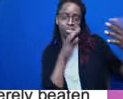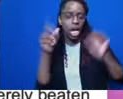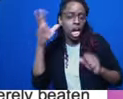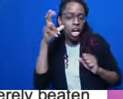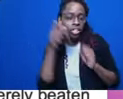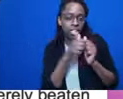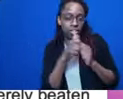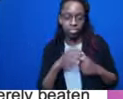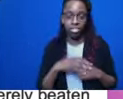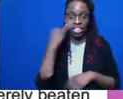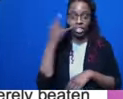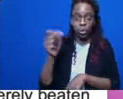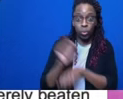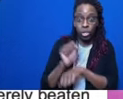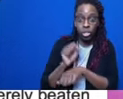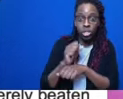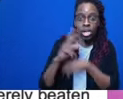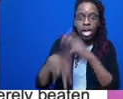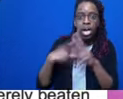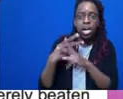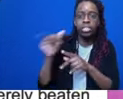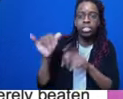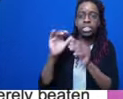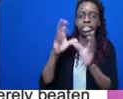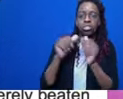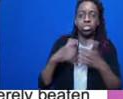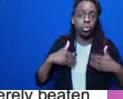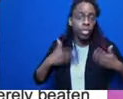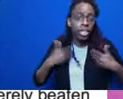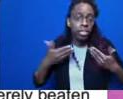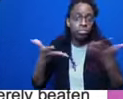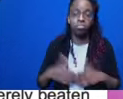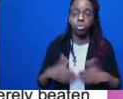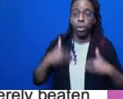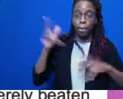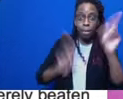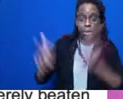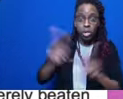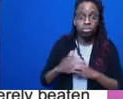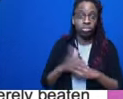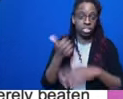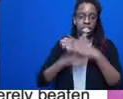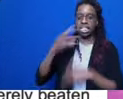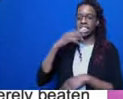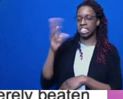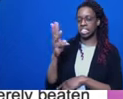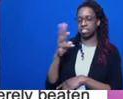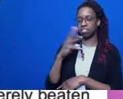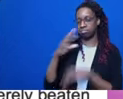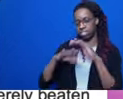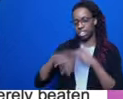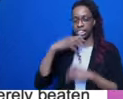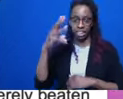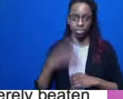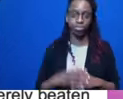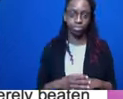session with youth, with young people under the age of 16, let's say, or under the age of, you know, whatever, 16 or 15 or whatever.